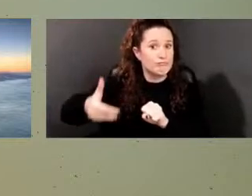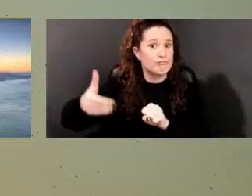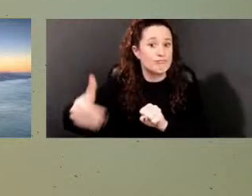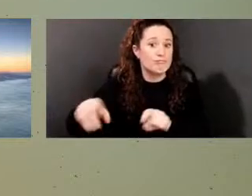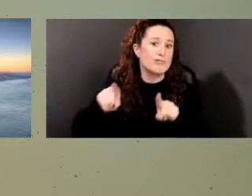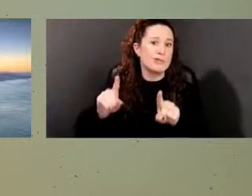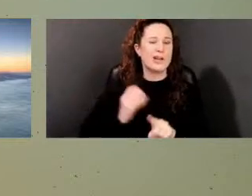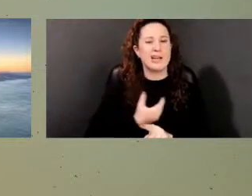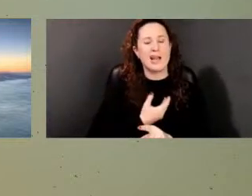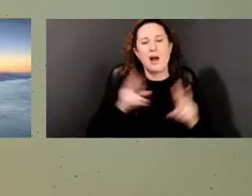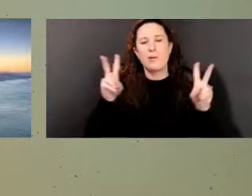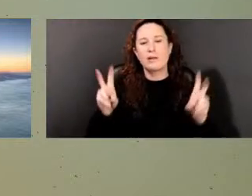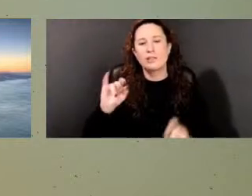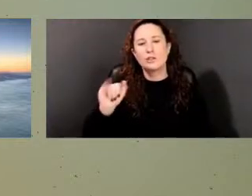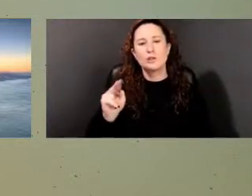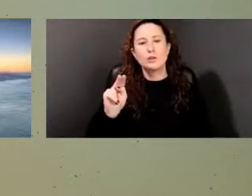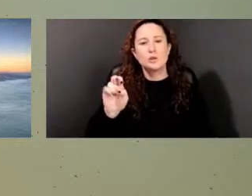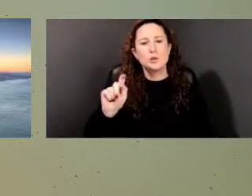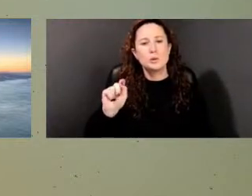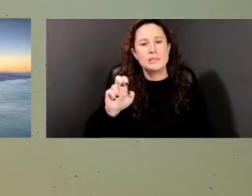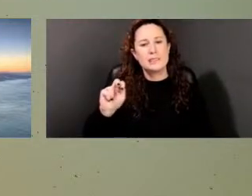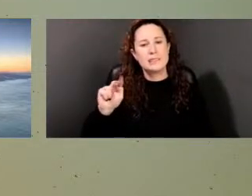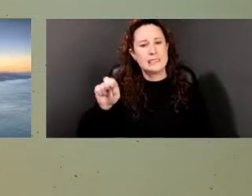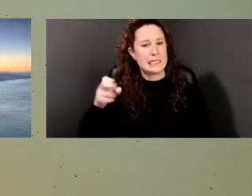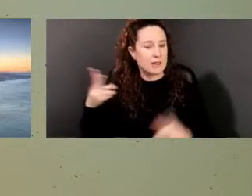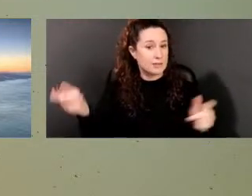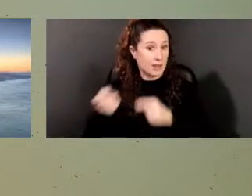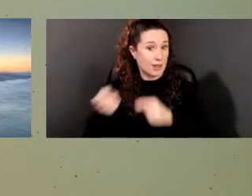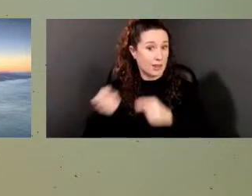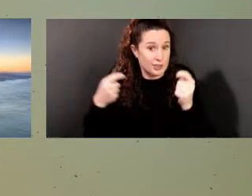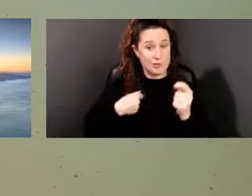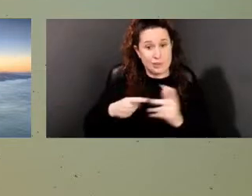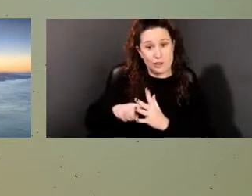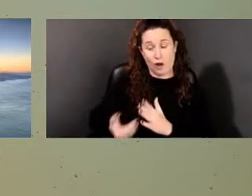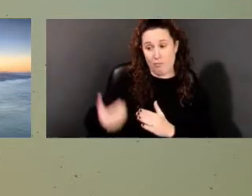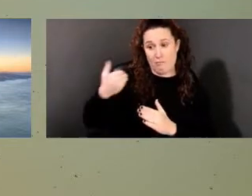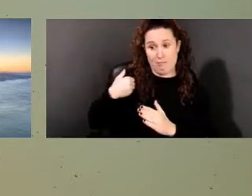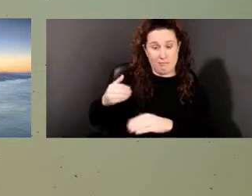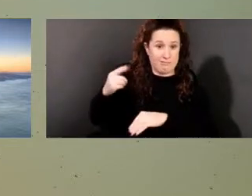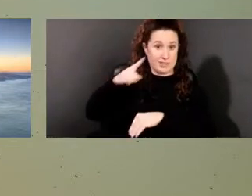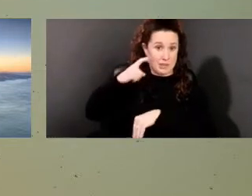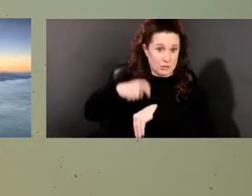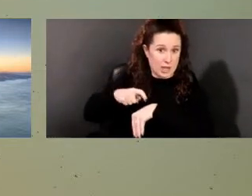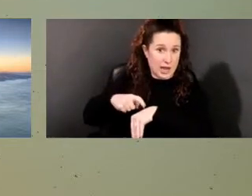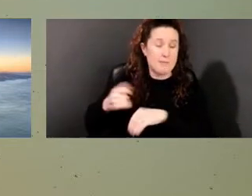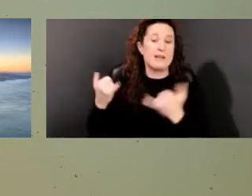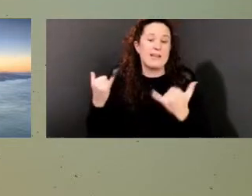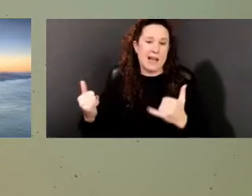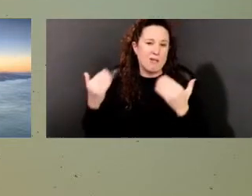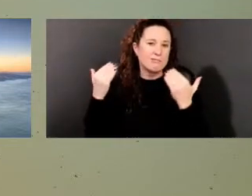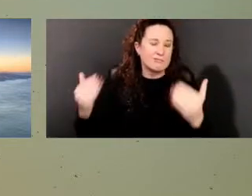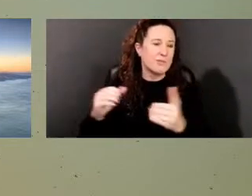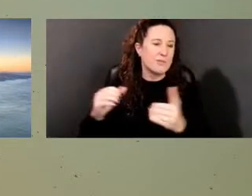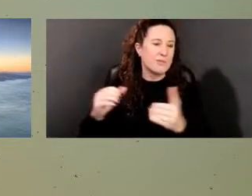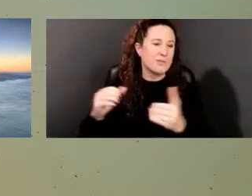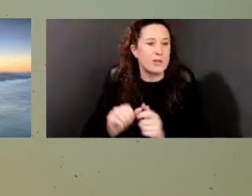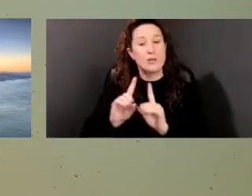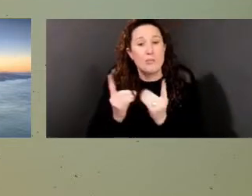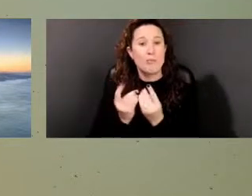celebration earlier this year in conjunction with the Heritage Commission and the Division of Cultural Affairs and other